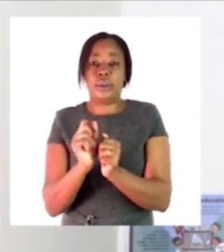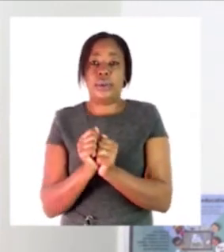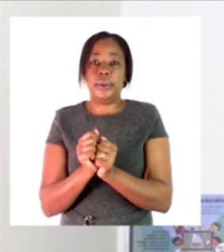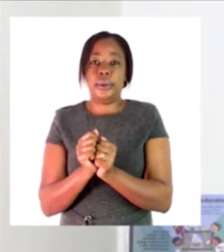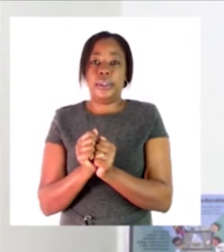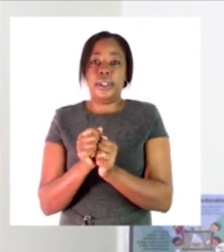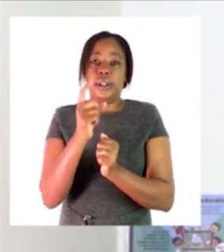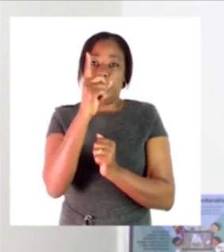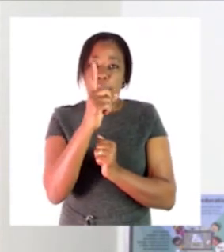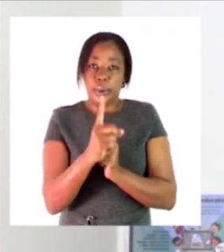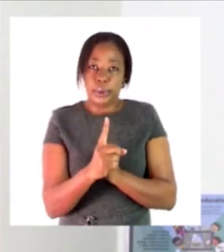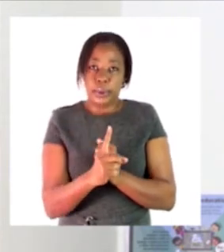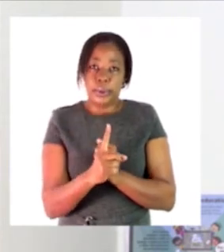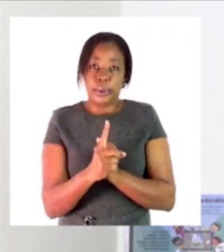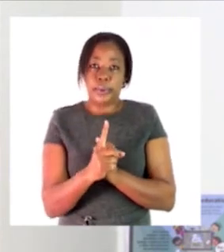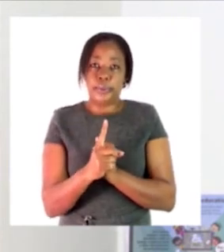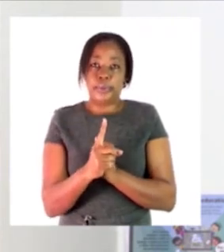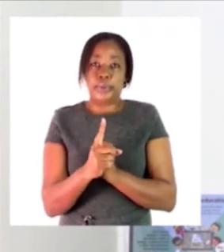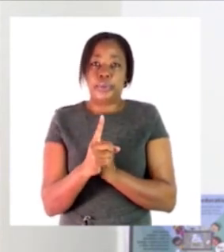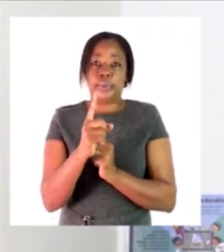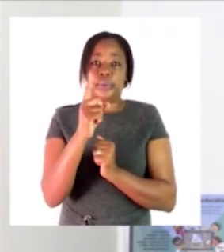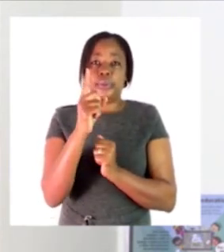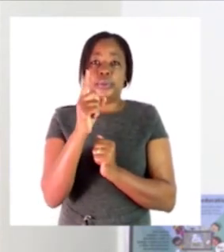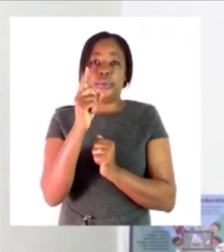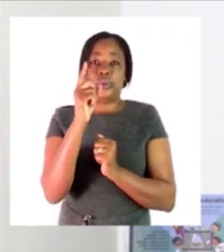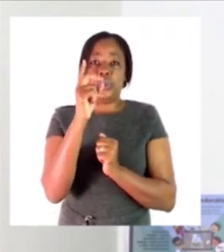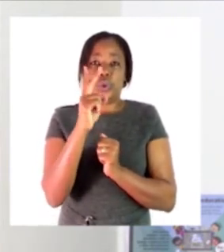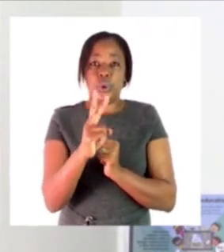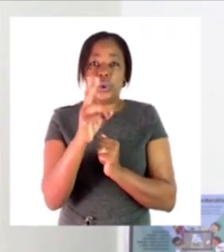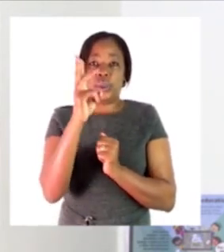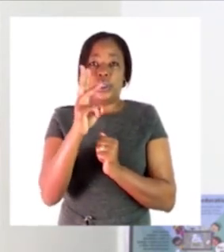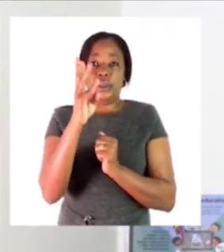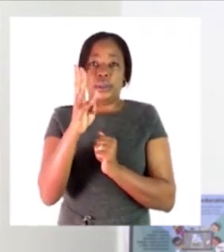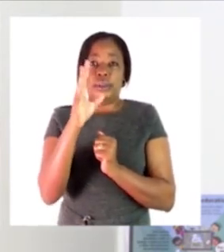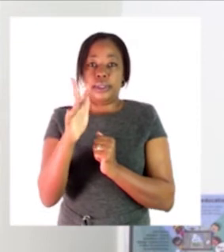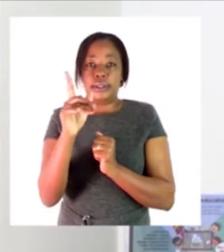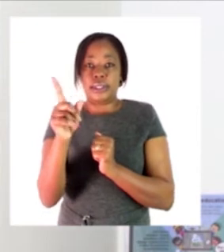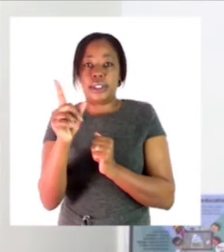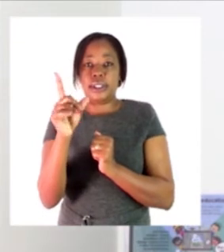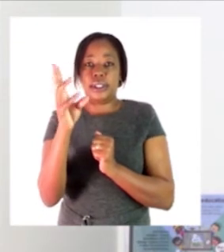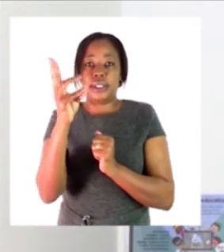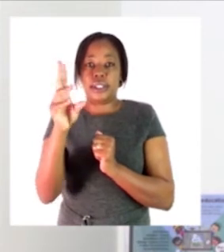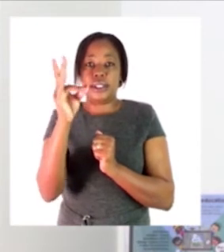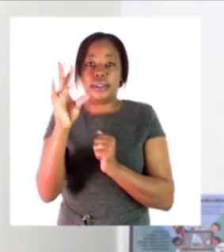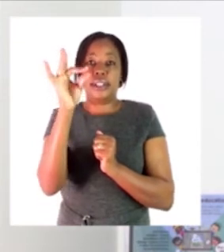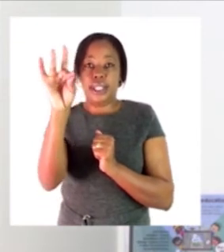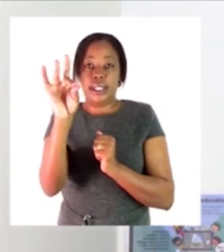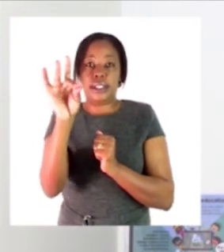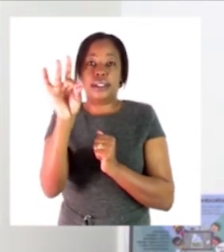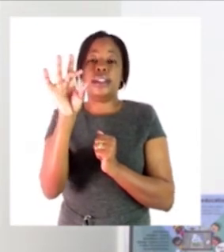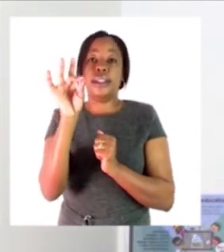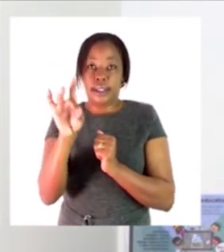together so that is a seven plus a one that will give me a eight there's nothing to carry over to the